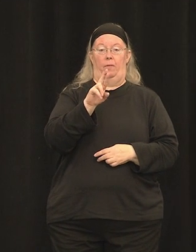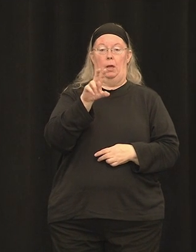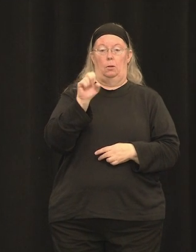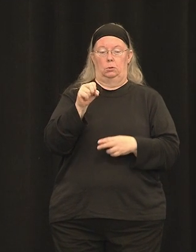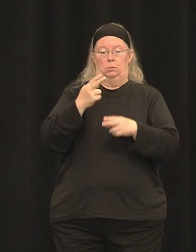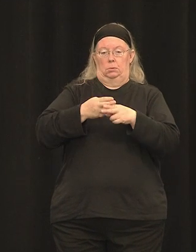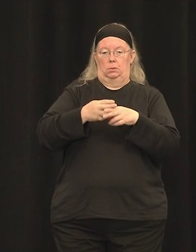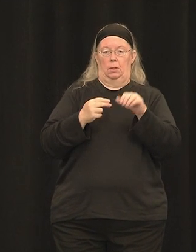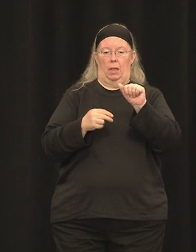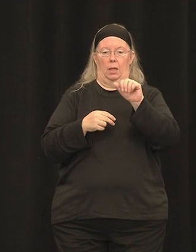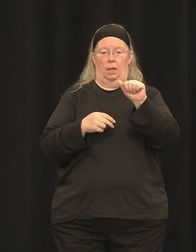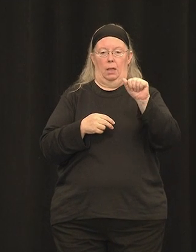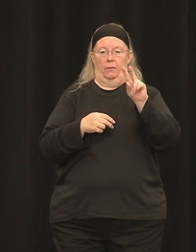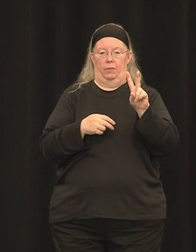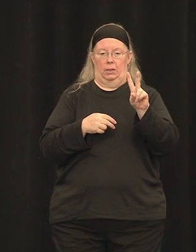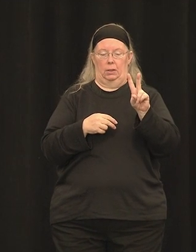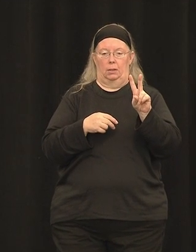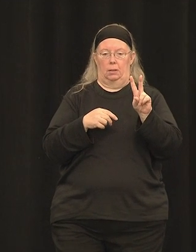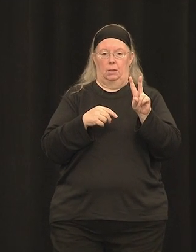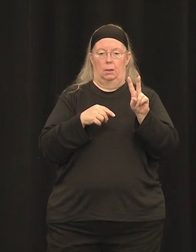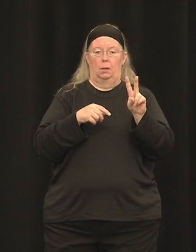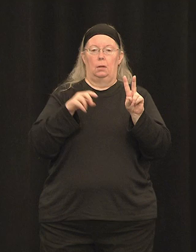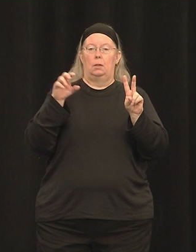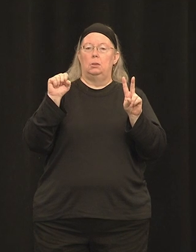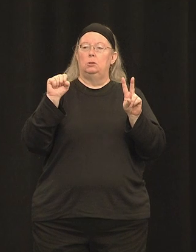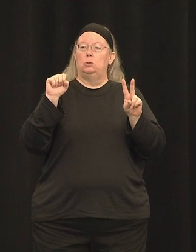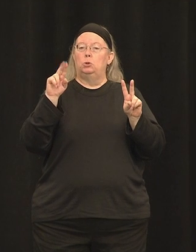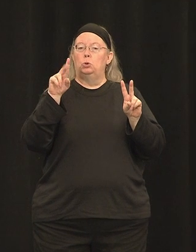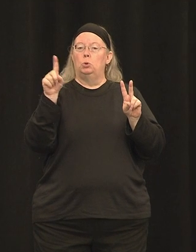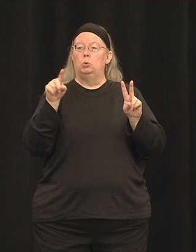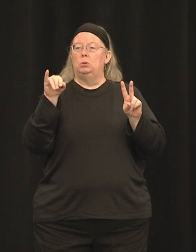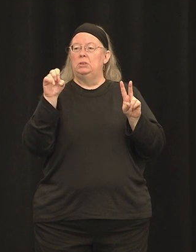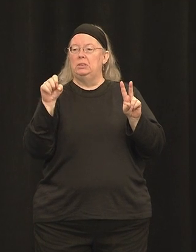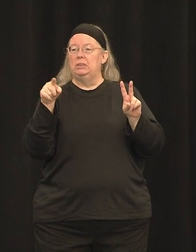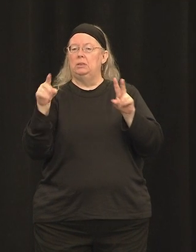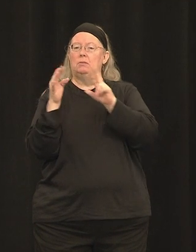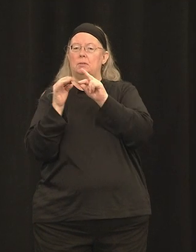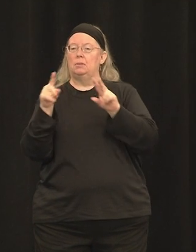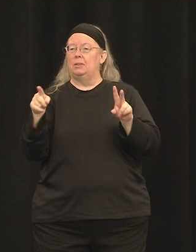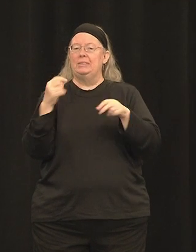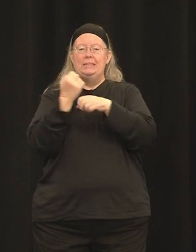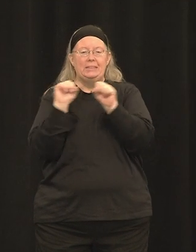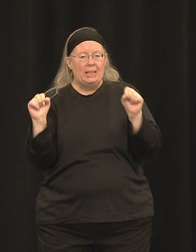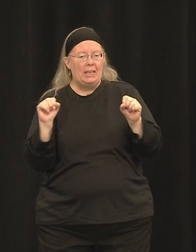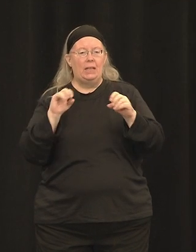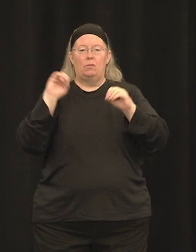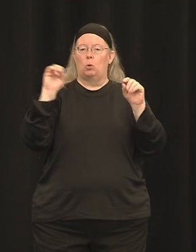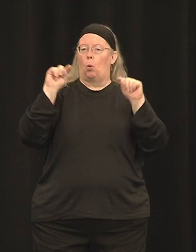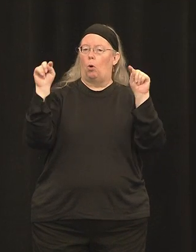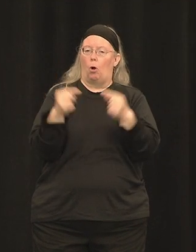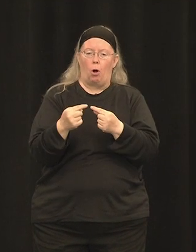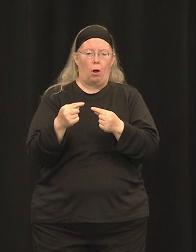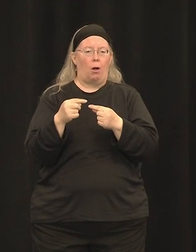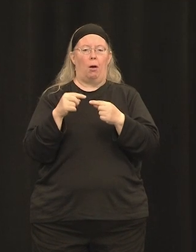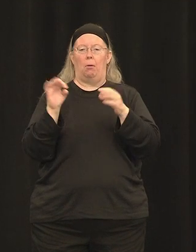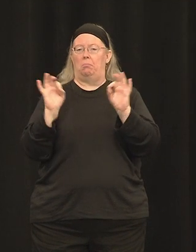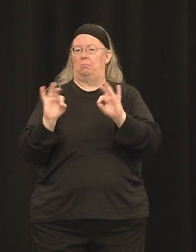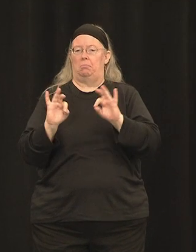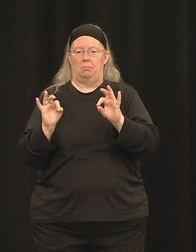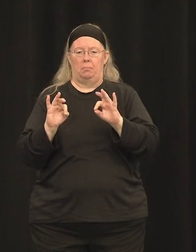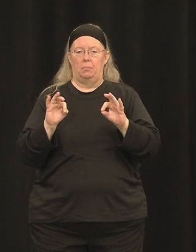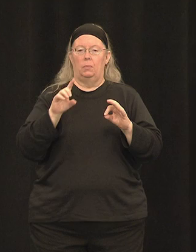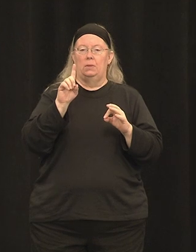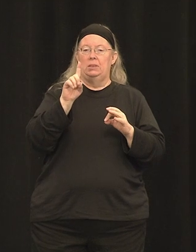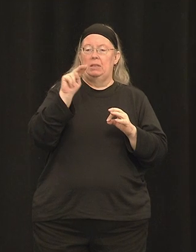mentioned, this is a non-pathogenic, perfectly safe virus that's been gutted of all of its native DNA. But really, we're taking advantage of nature